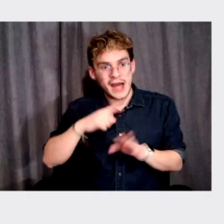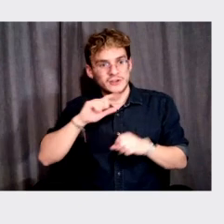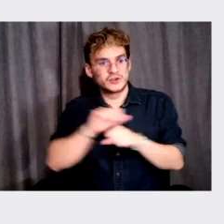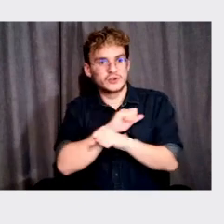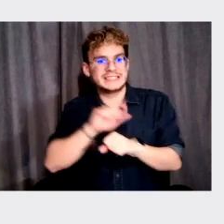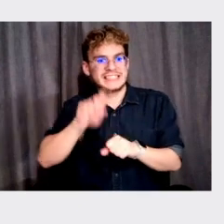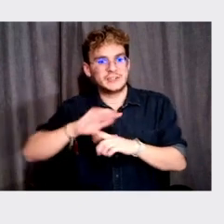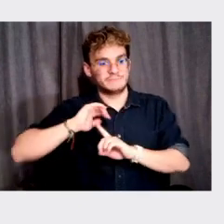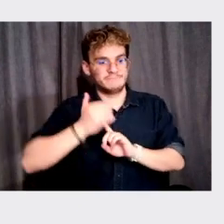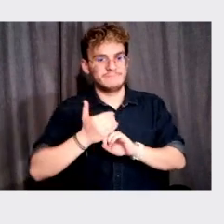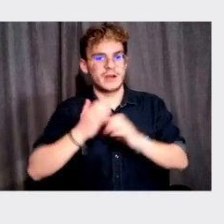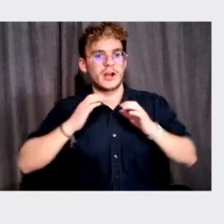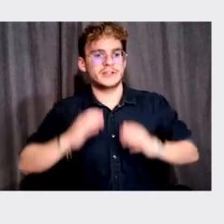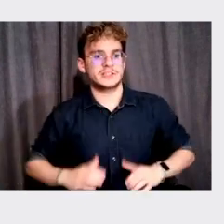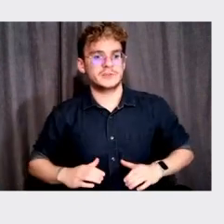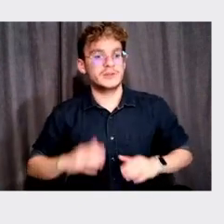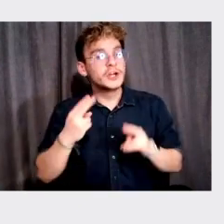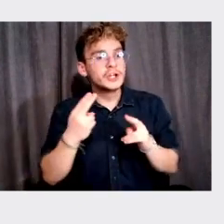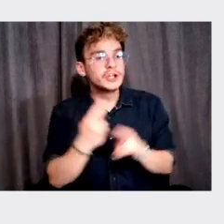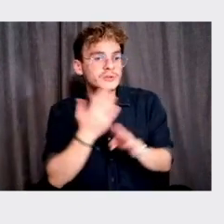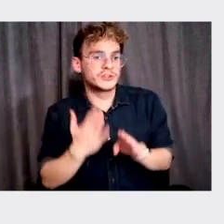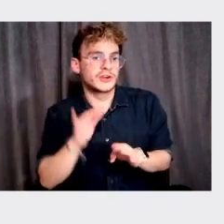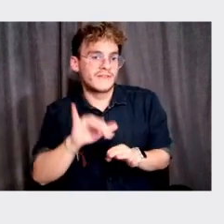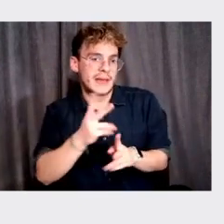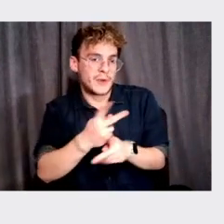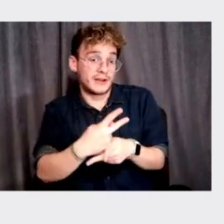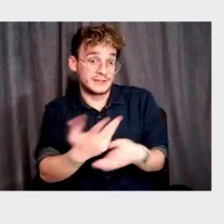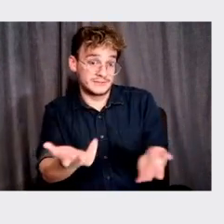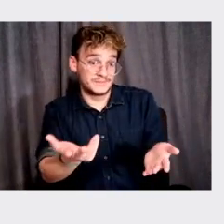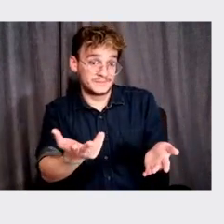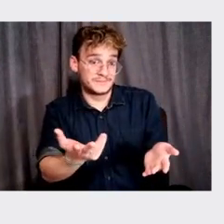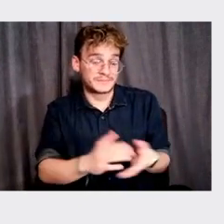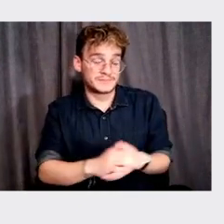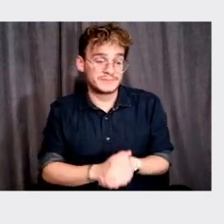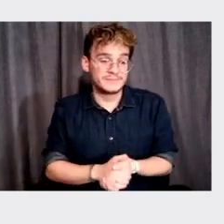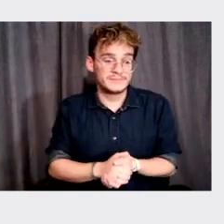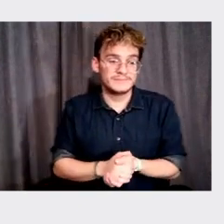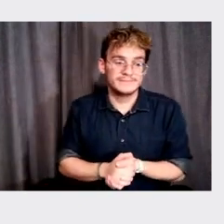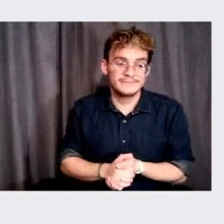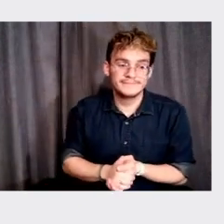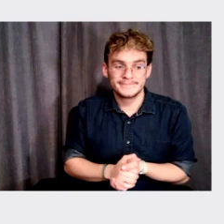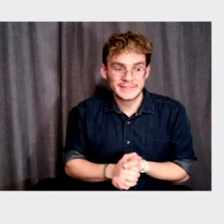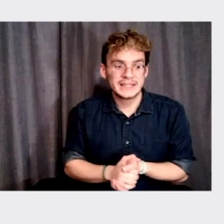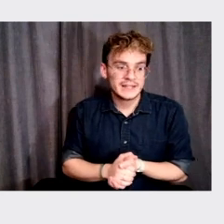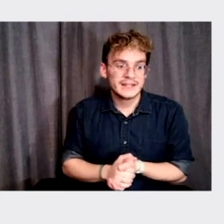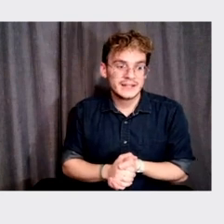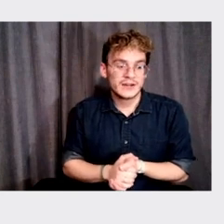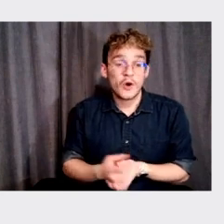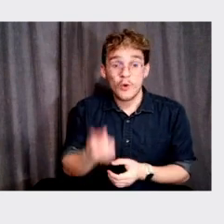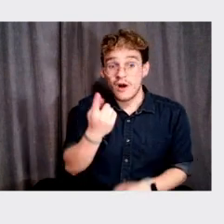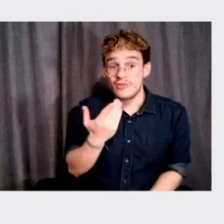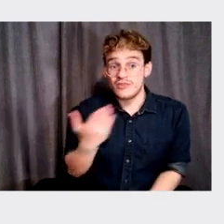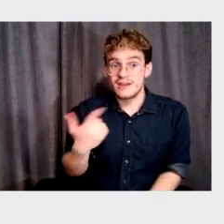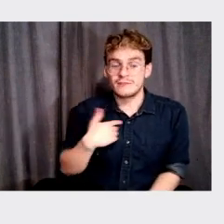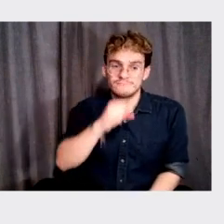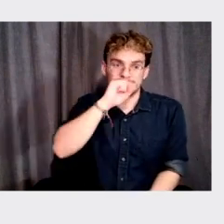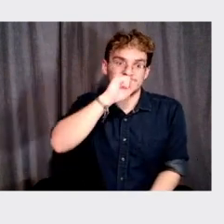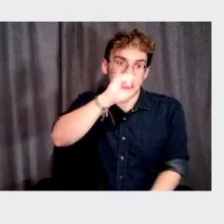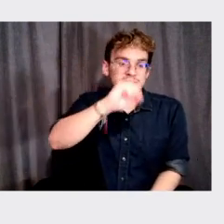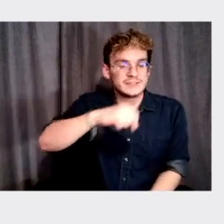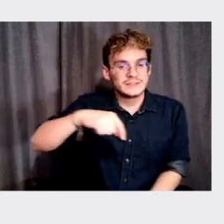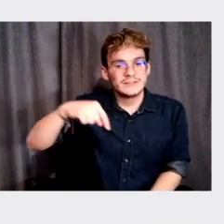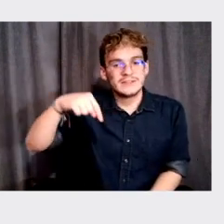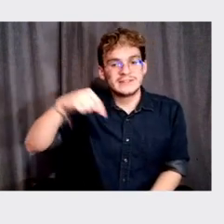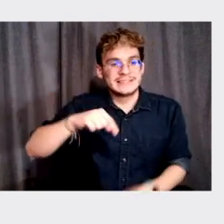user of that company or that product. Right. Um, so I think one of the things that I, that I love about being